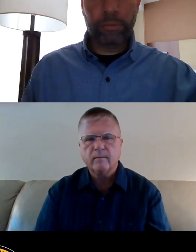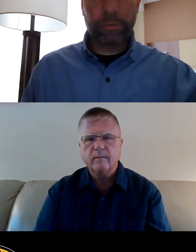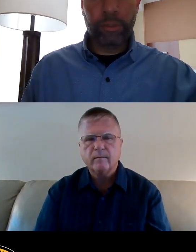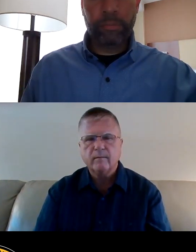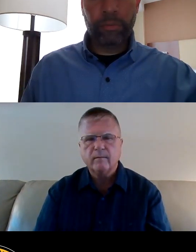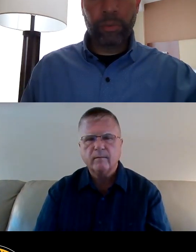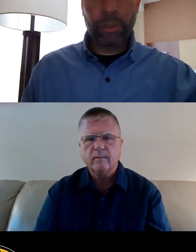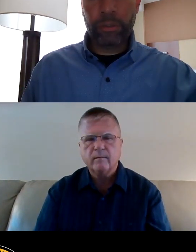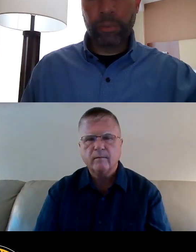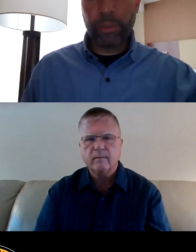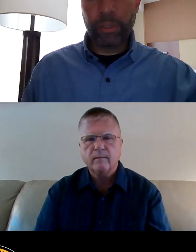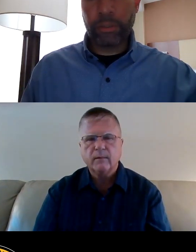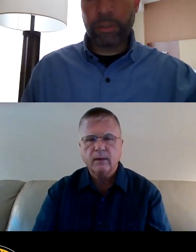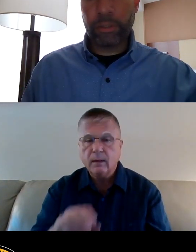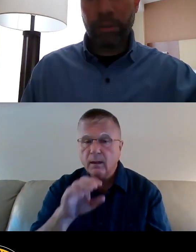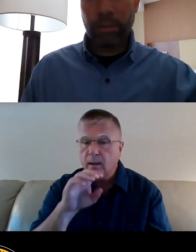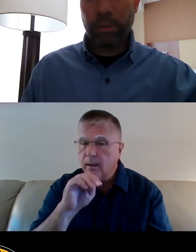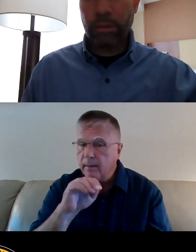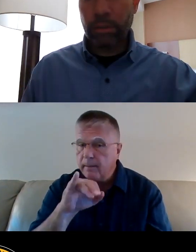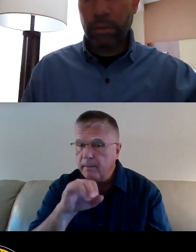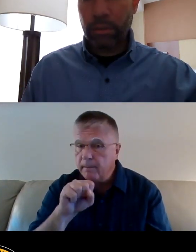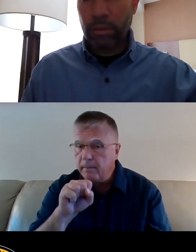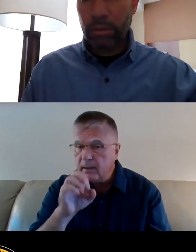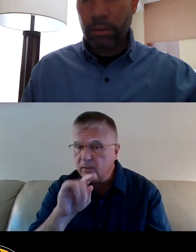Ms. Freeman was with us.